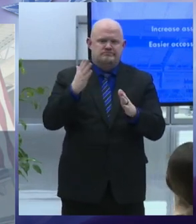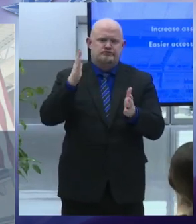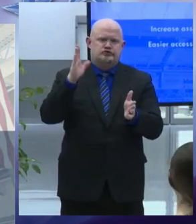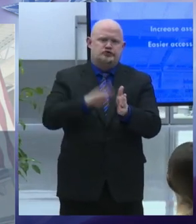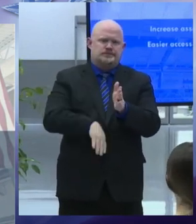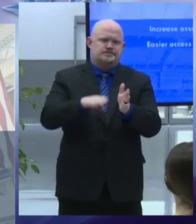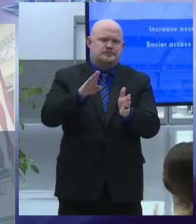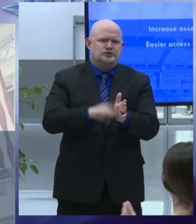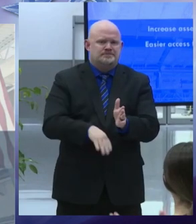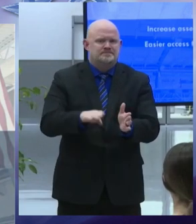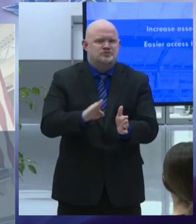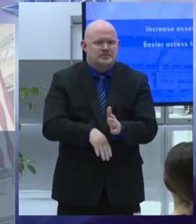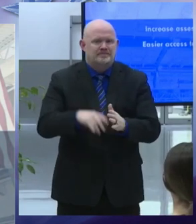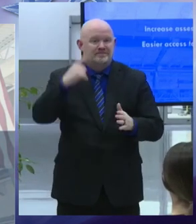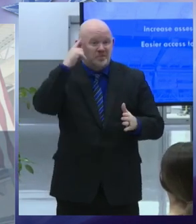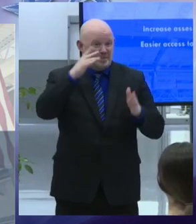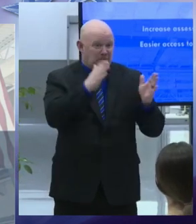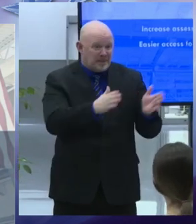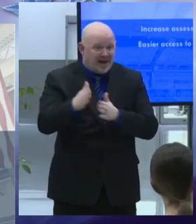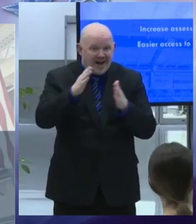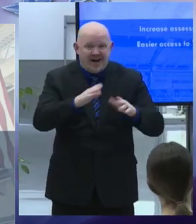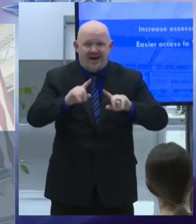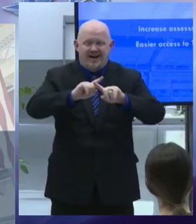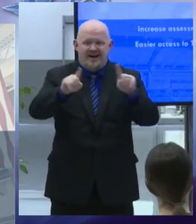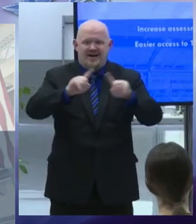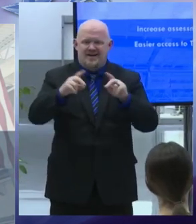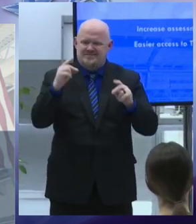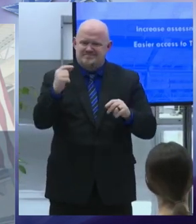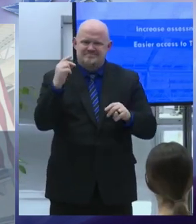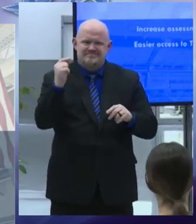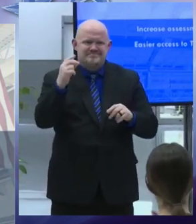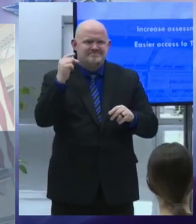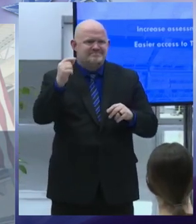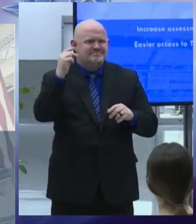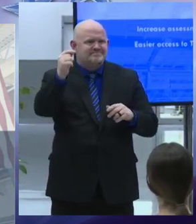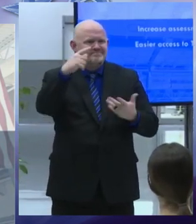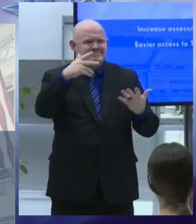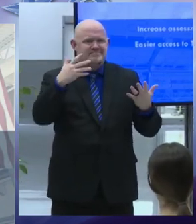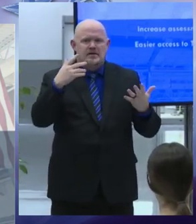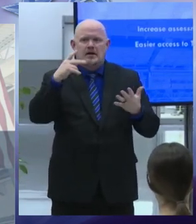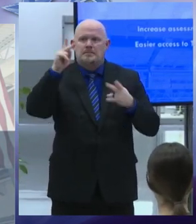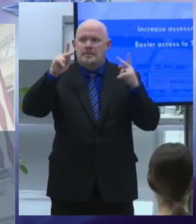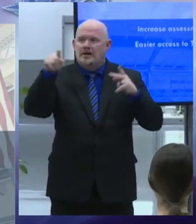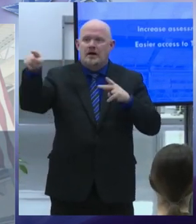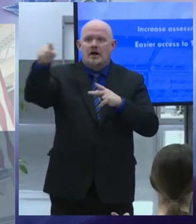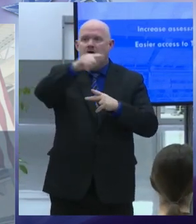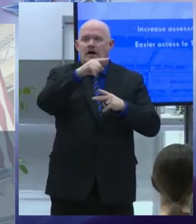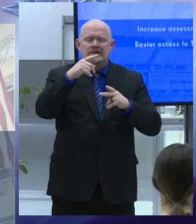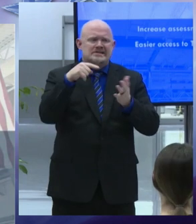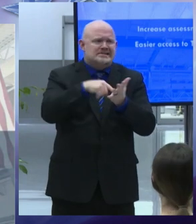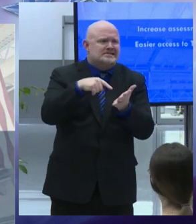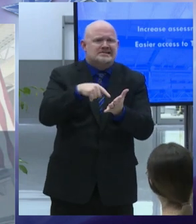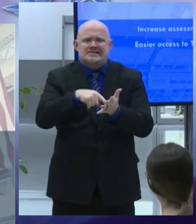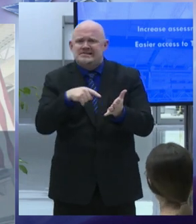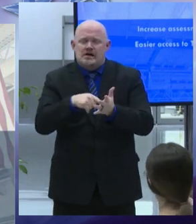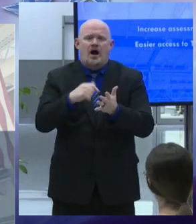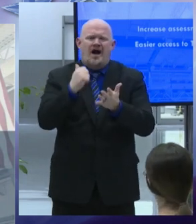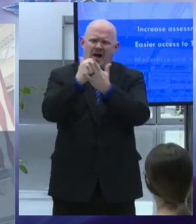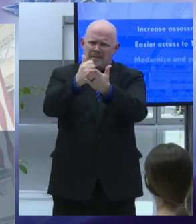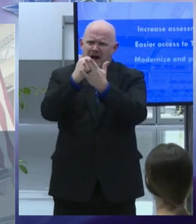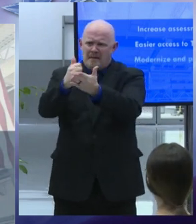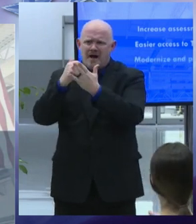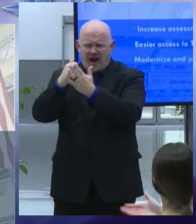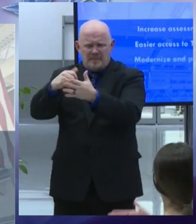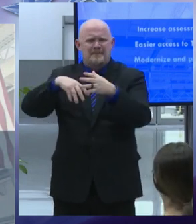which will help residents get out of debt faster and improve our cash flow also in the year ahead we will begin